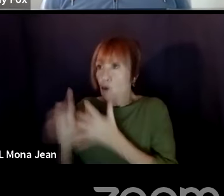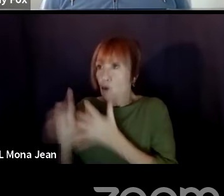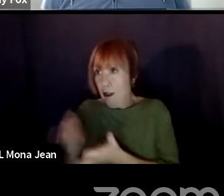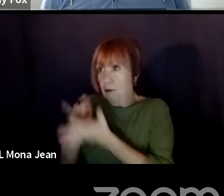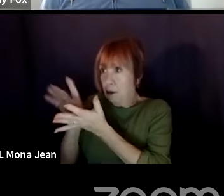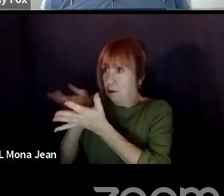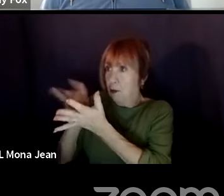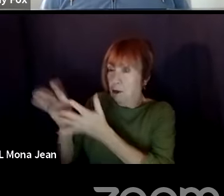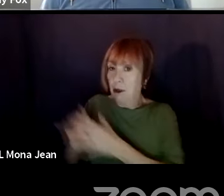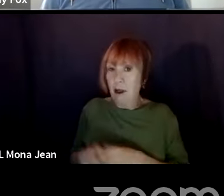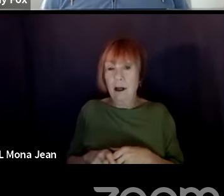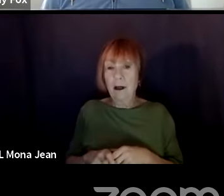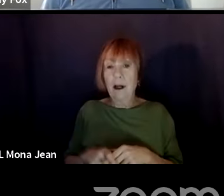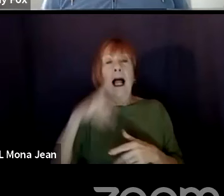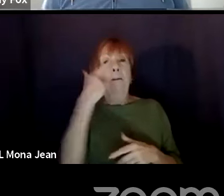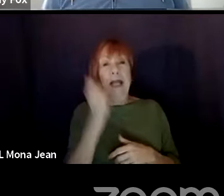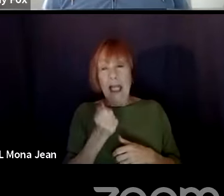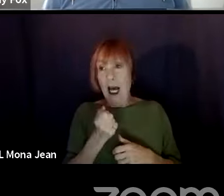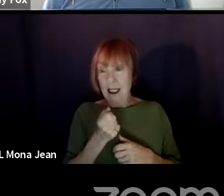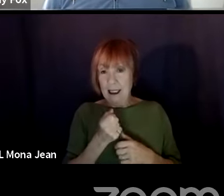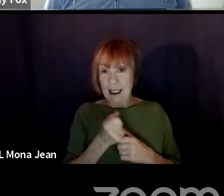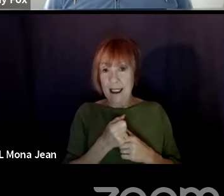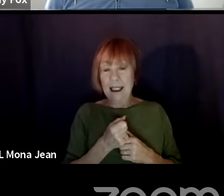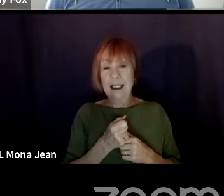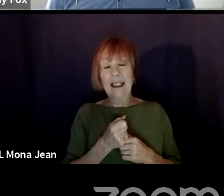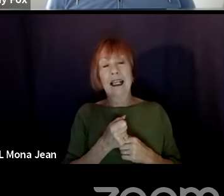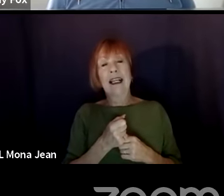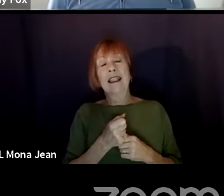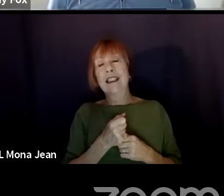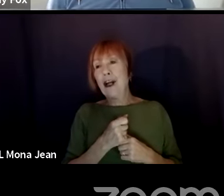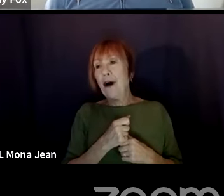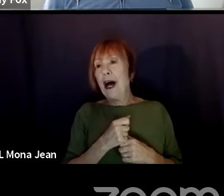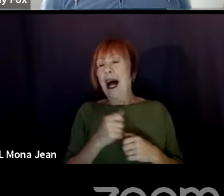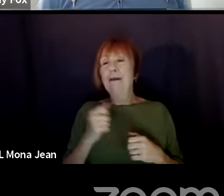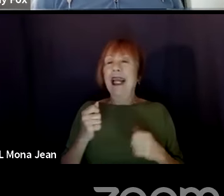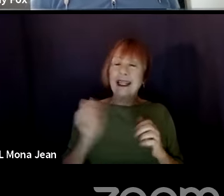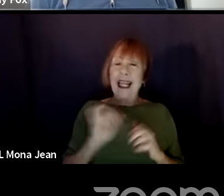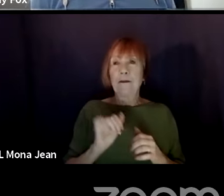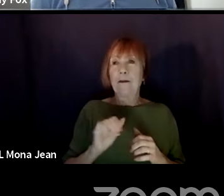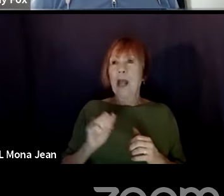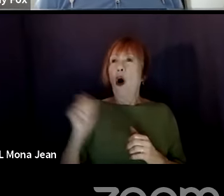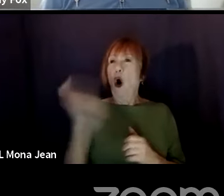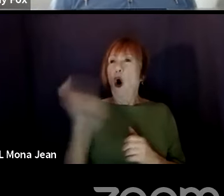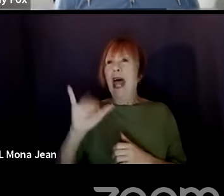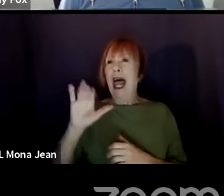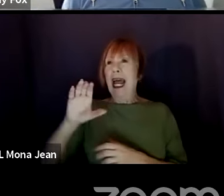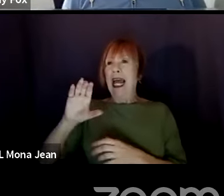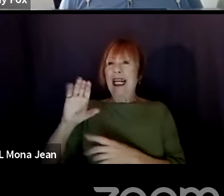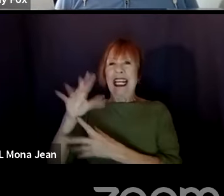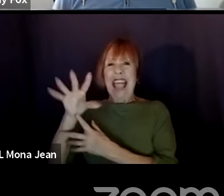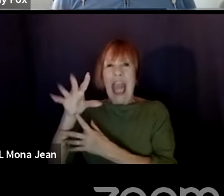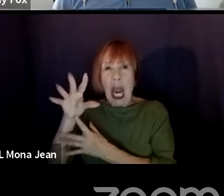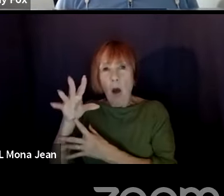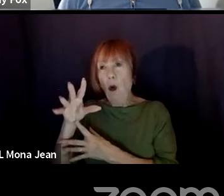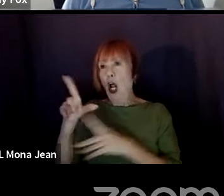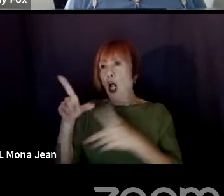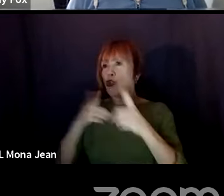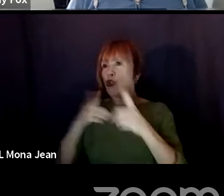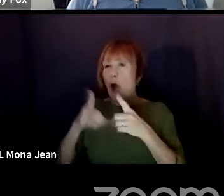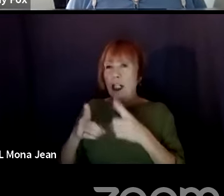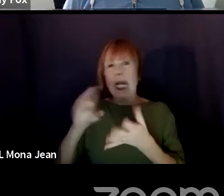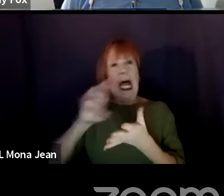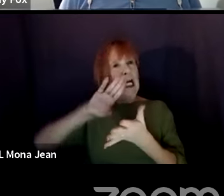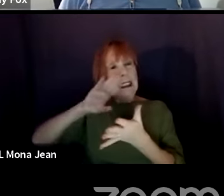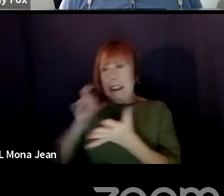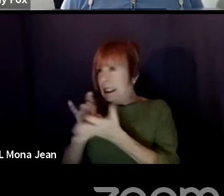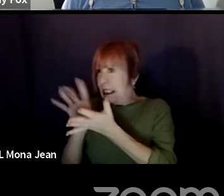notes of writers that tell you, take all this camera stuff out right now. We don't need it, and like you said, you can always add it in later. I don't let them get